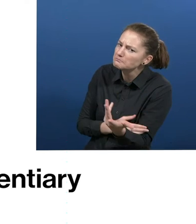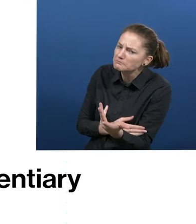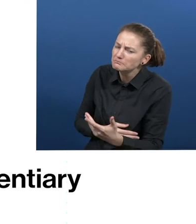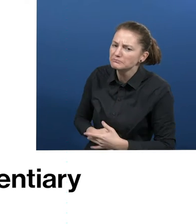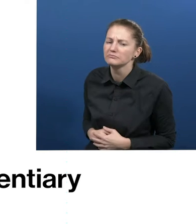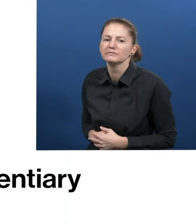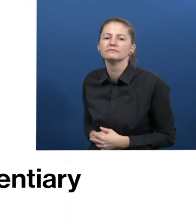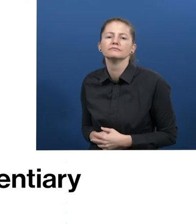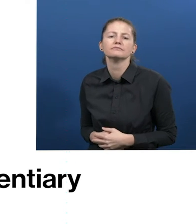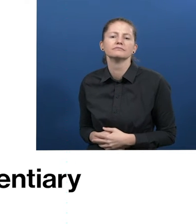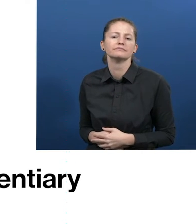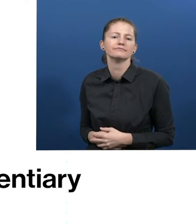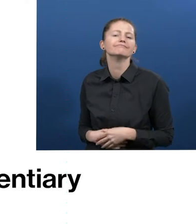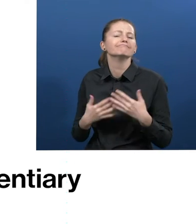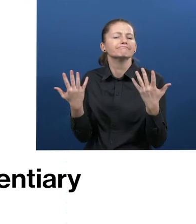Program?